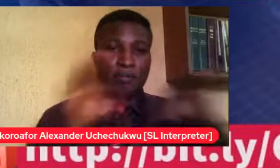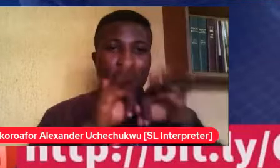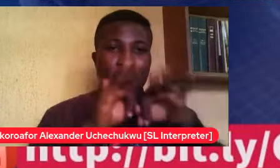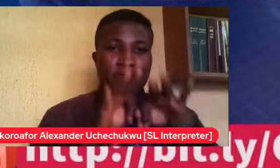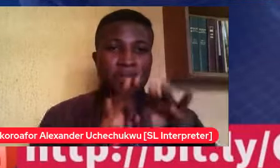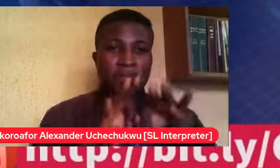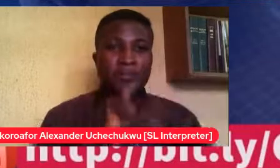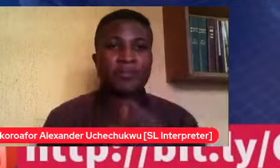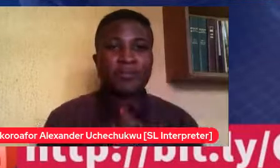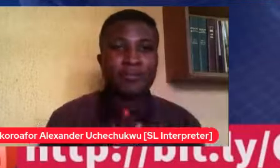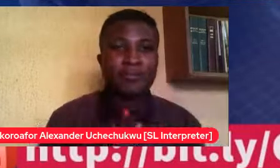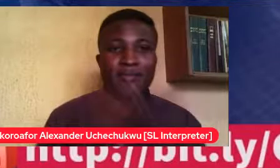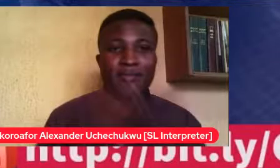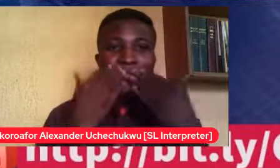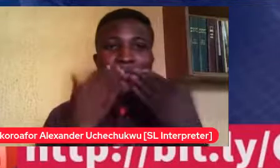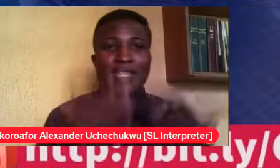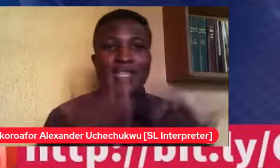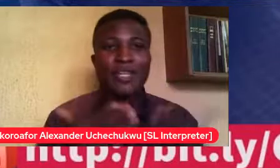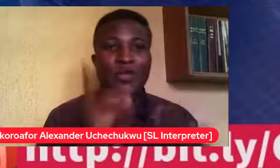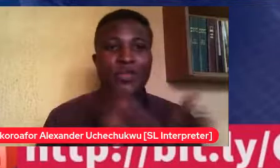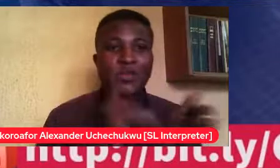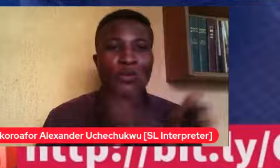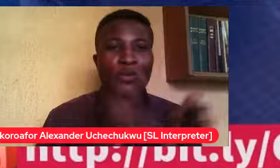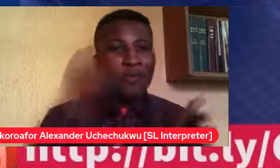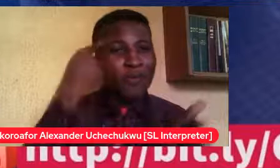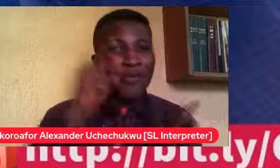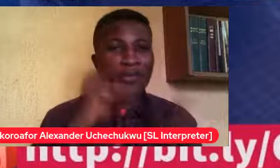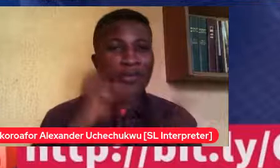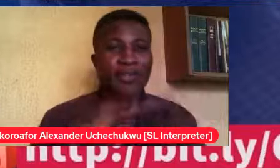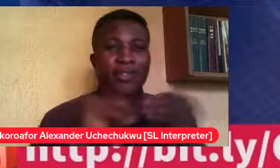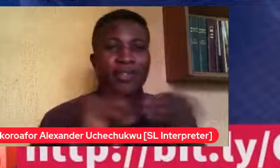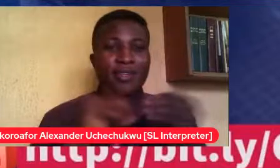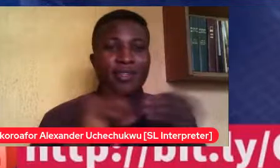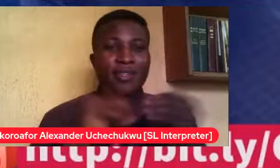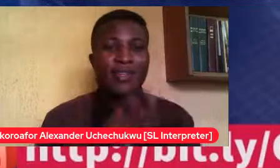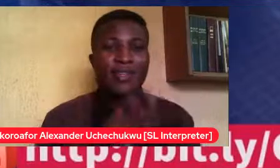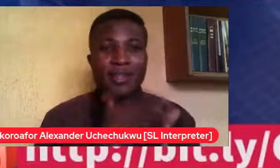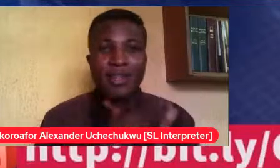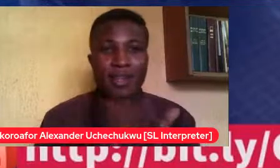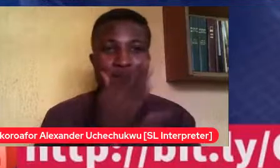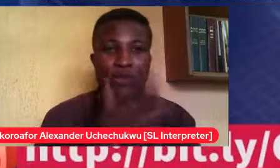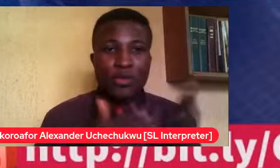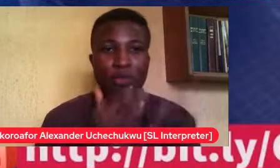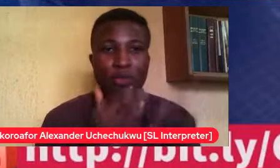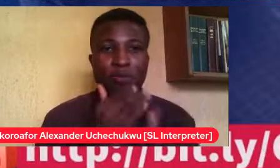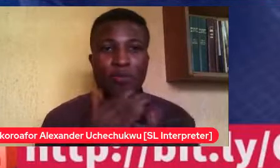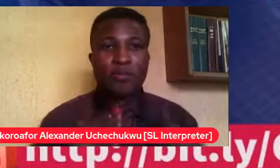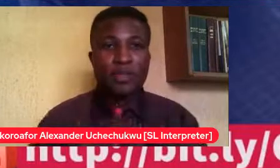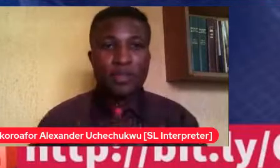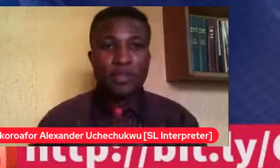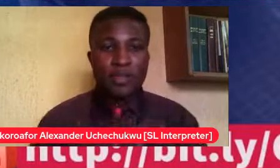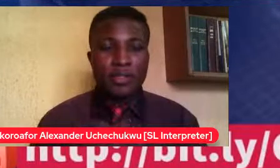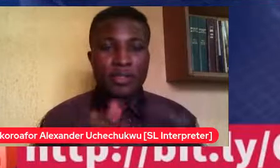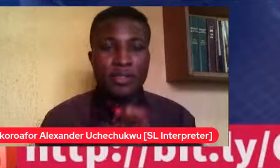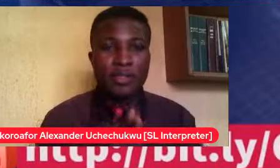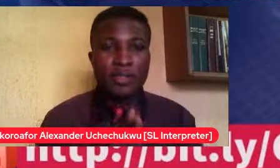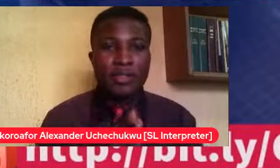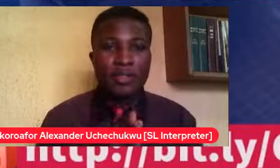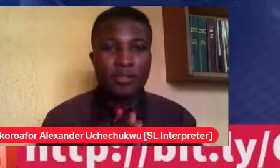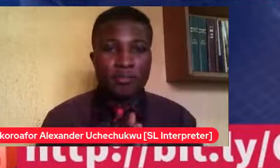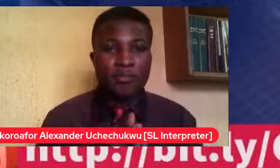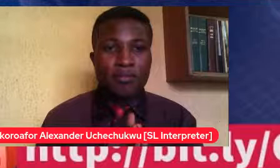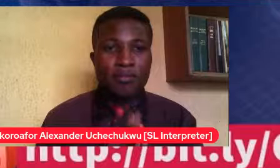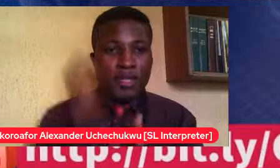for saying that. Okay, so someone also reiterated the fact that you always have choices to like someone who like